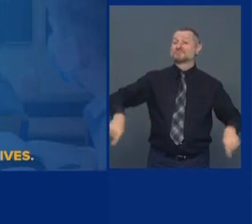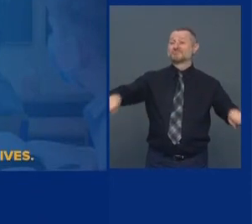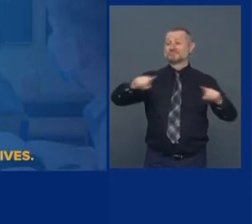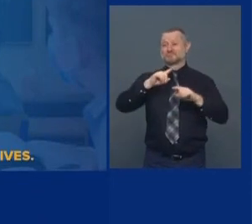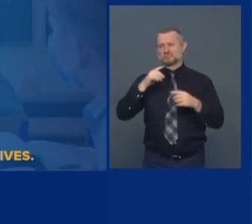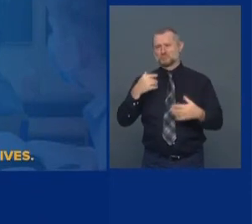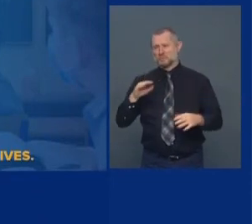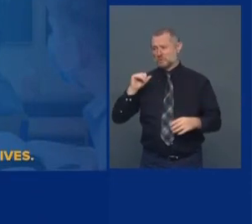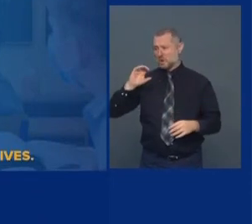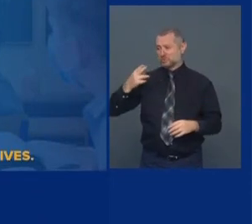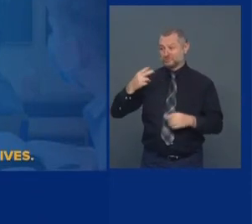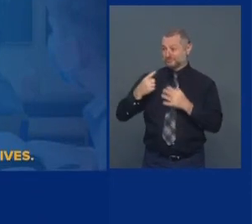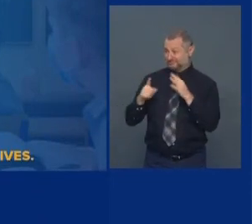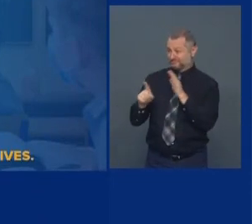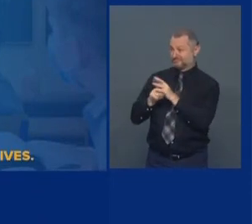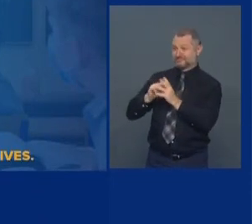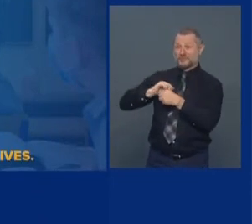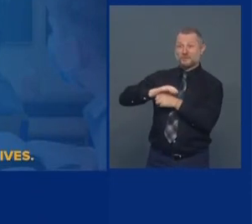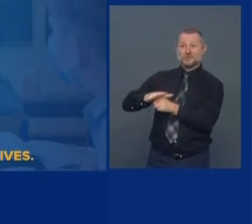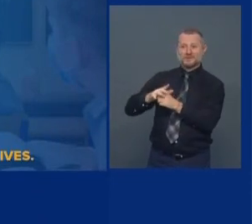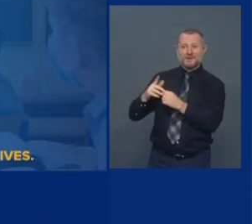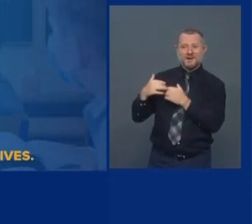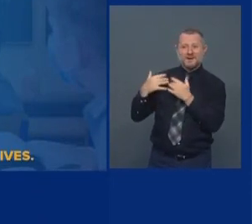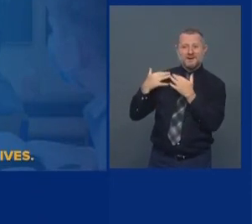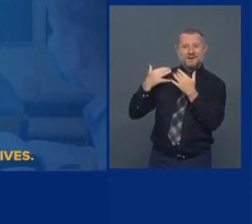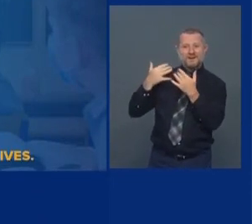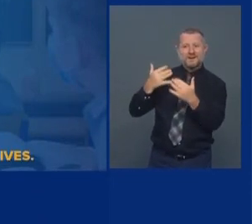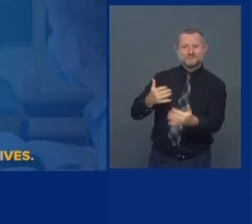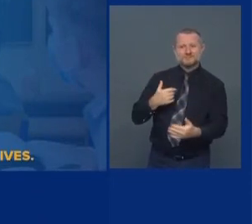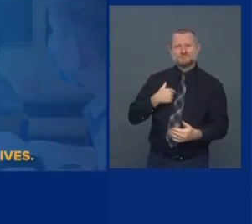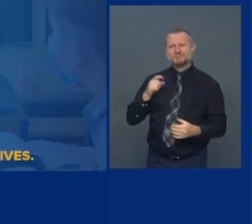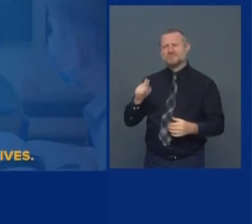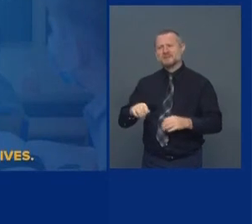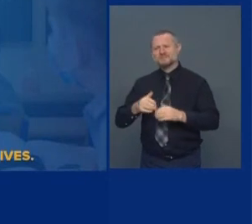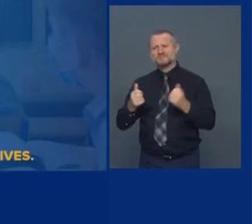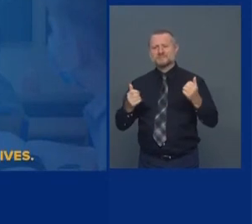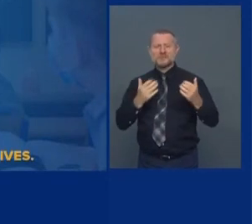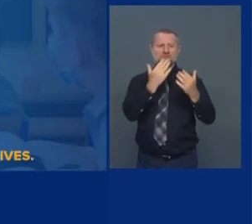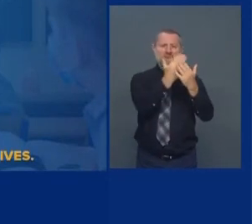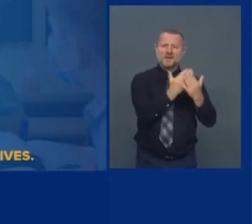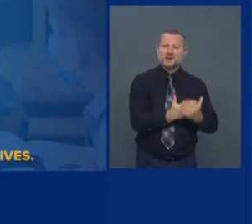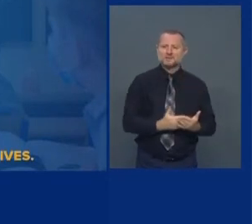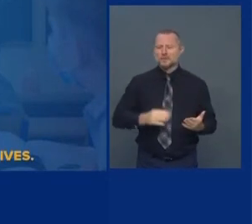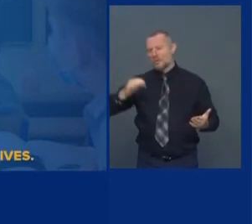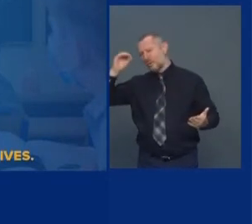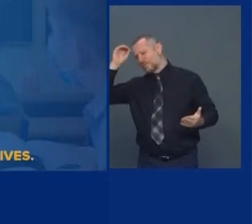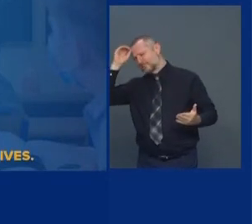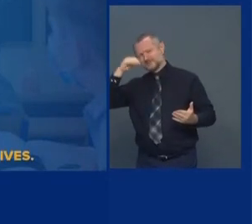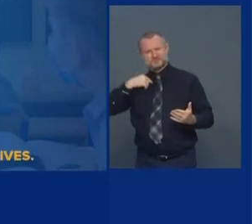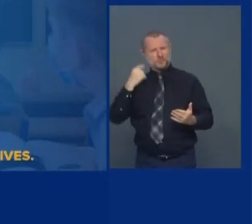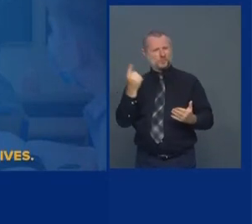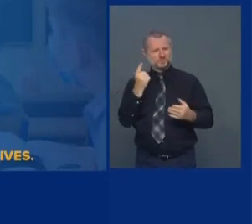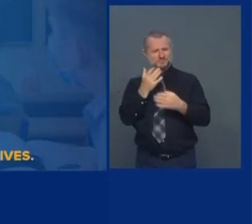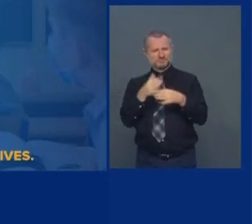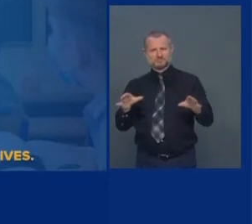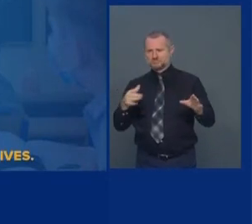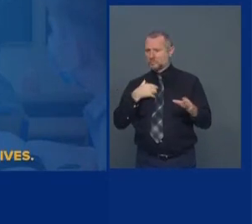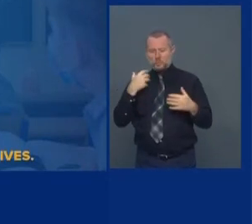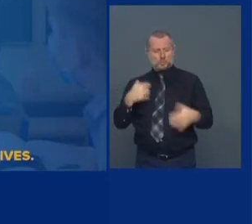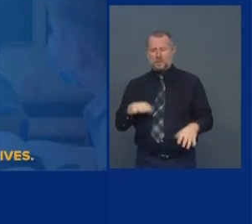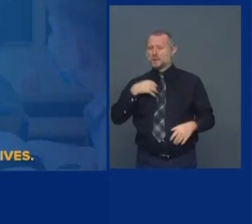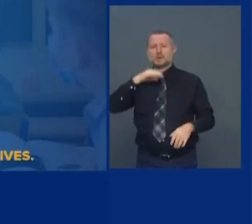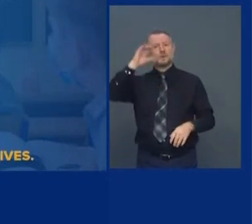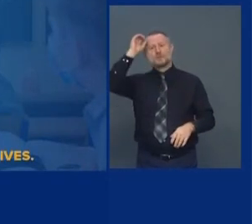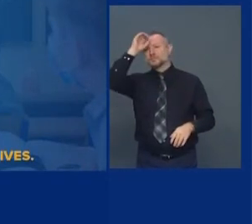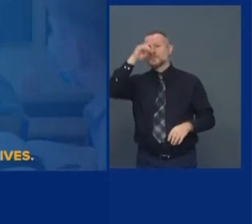I do the briefings. separate facts from opinion. Why? They don't really want my opinion. I want the facts. Tell me the